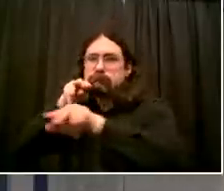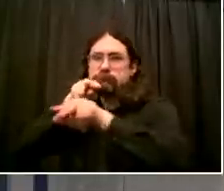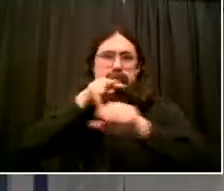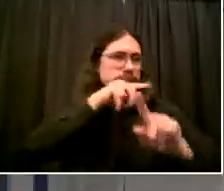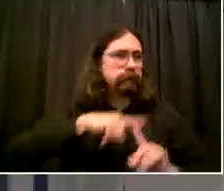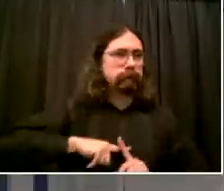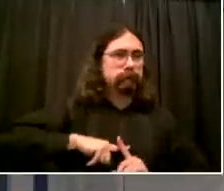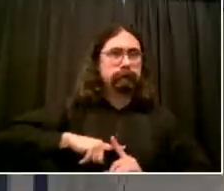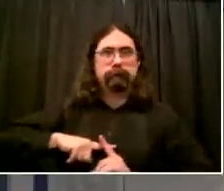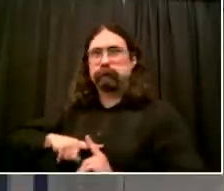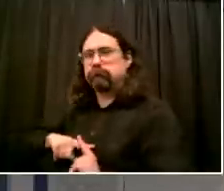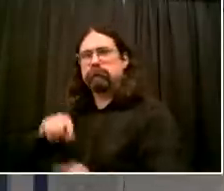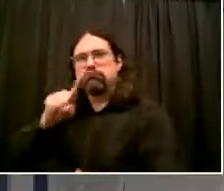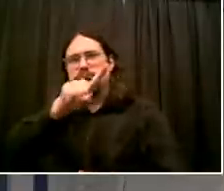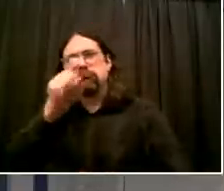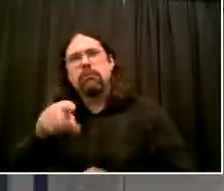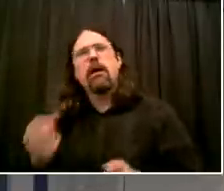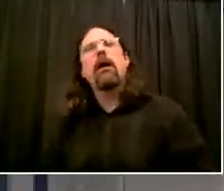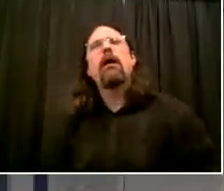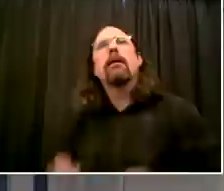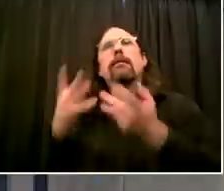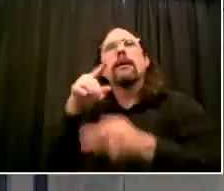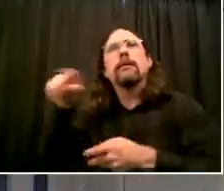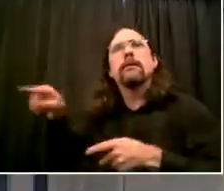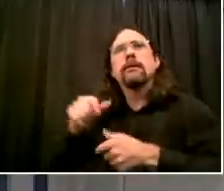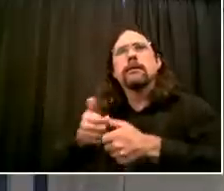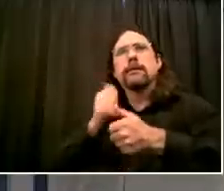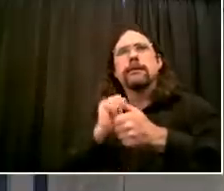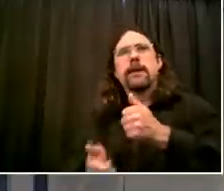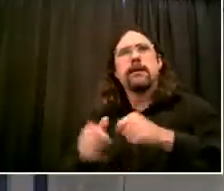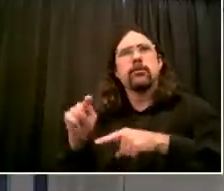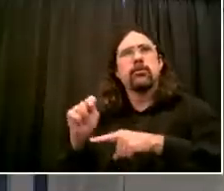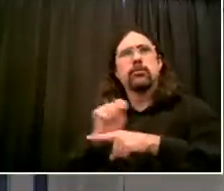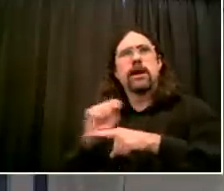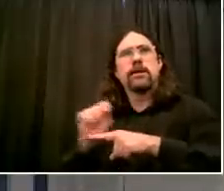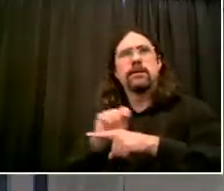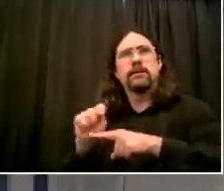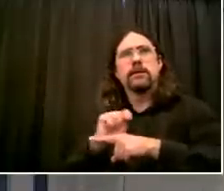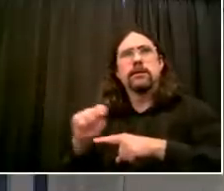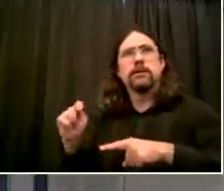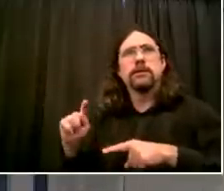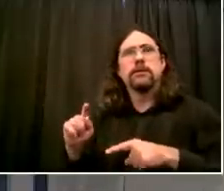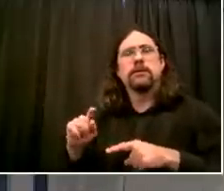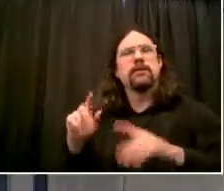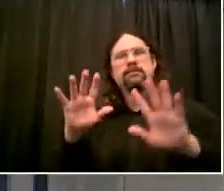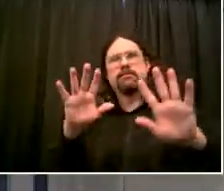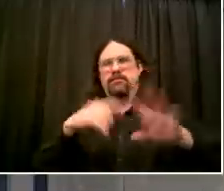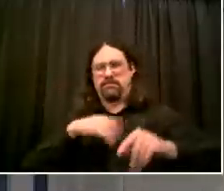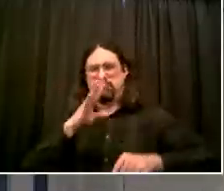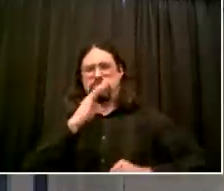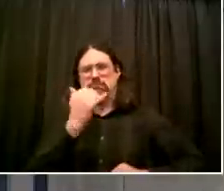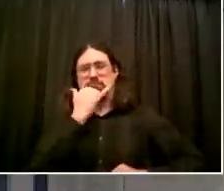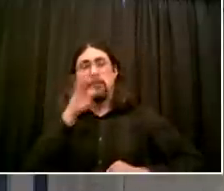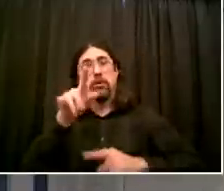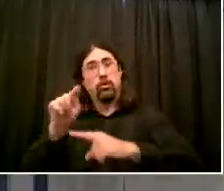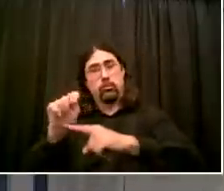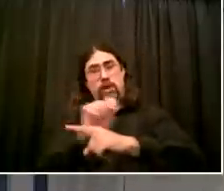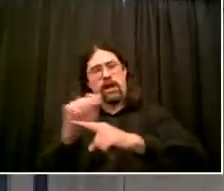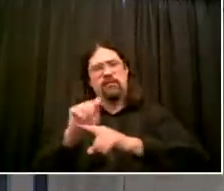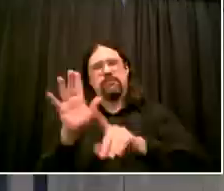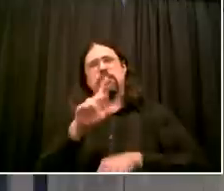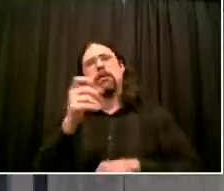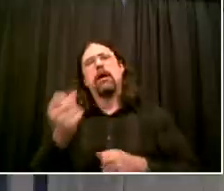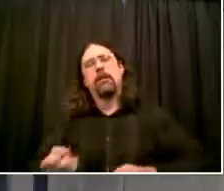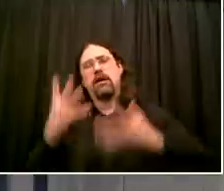on the curb, they're enjoying life, but then they want to go to the beach, and the city has a plan. How many lifeguards can, are qualified right now at this